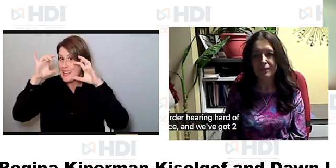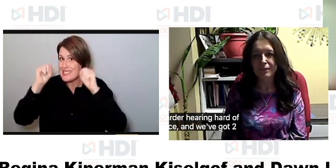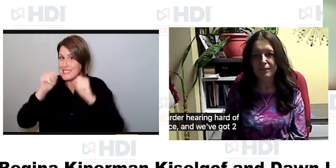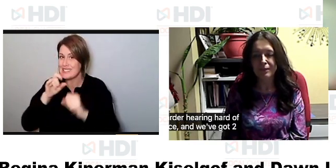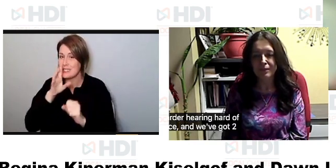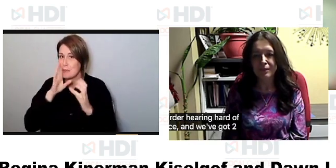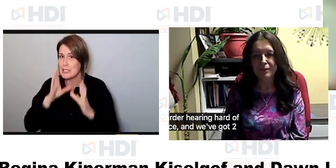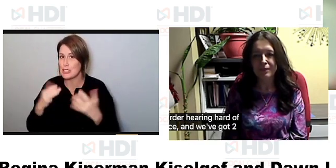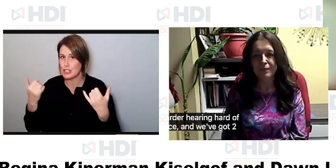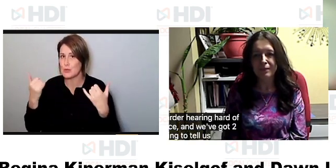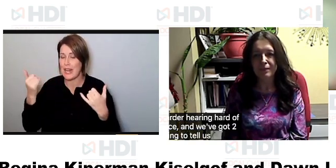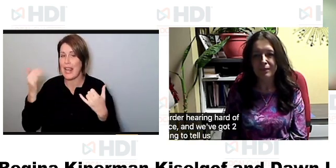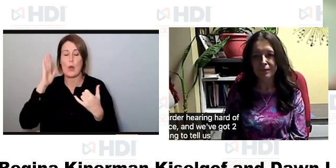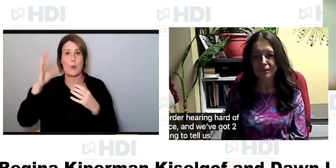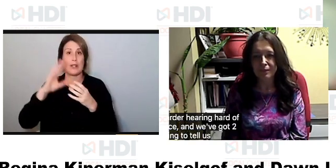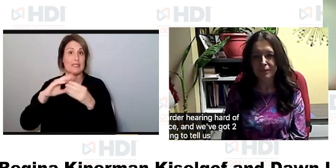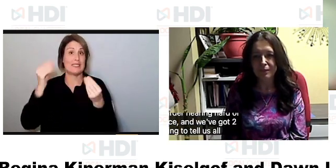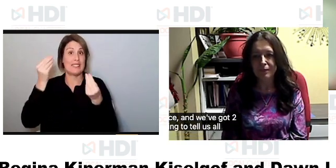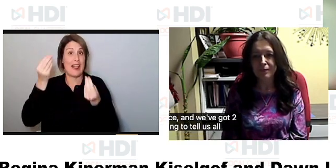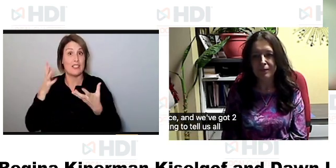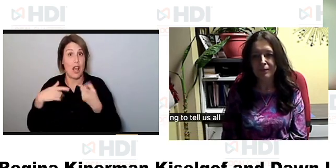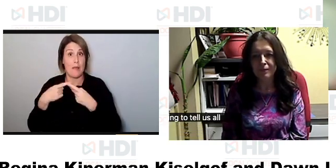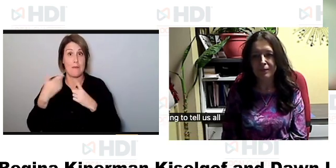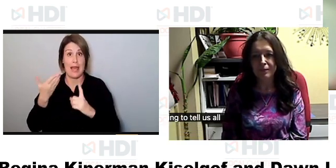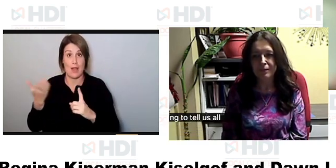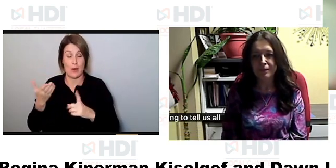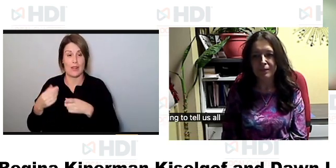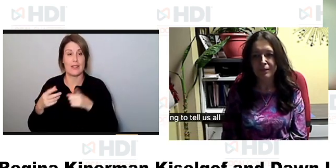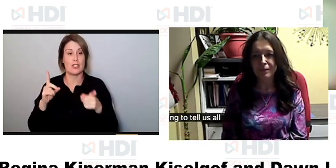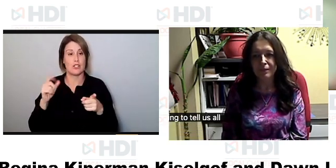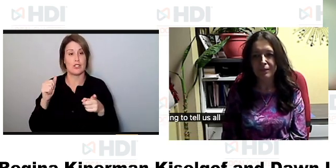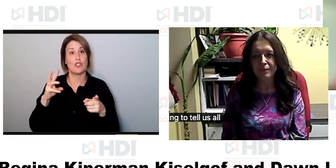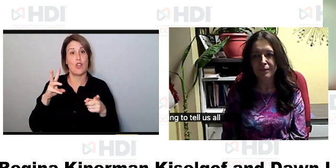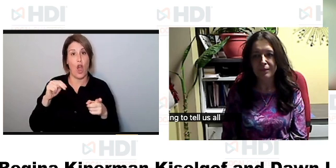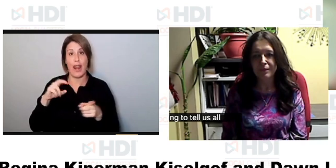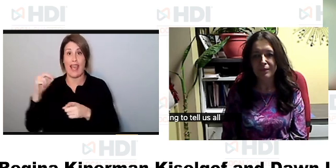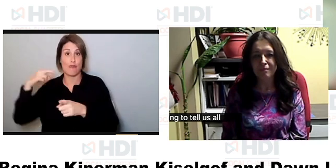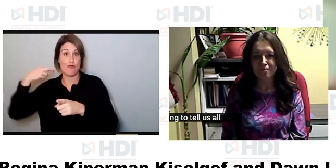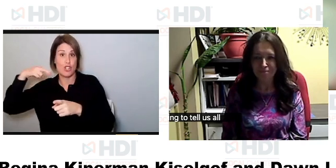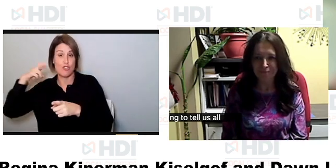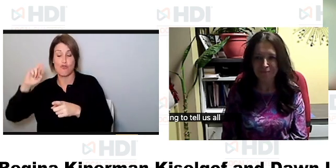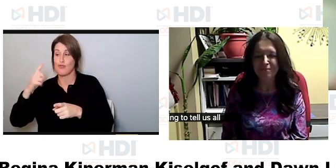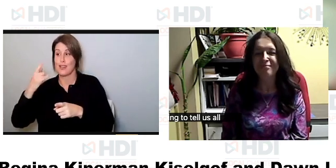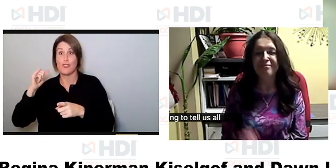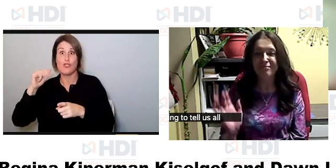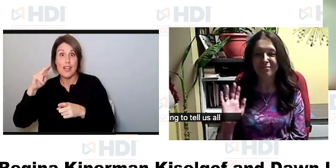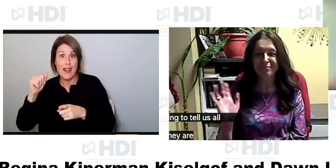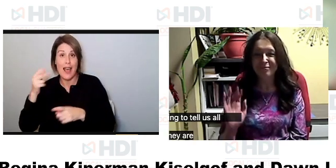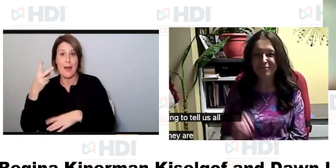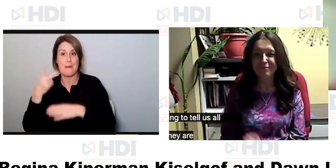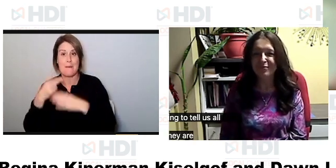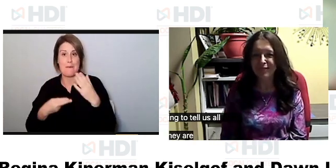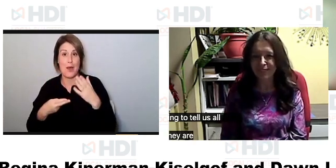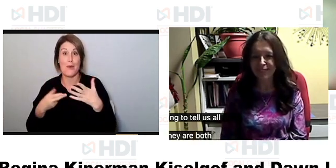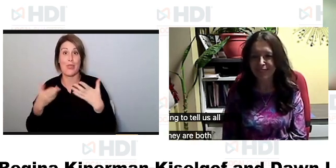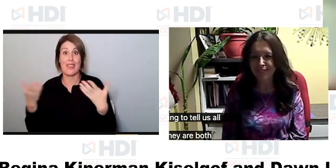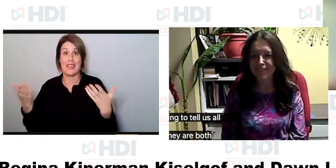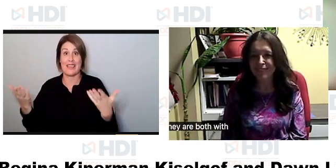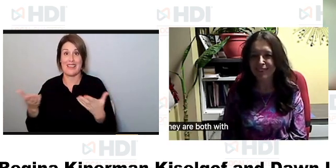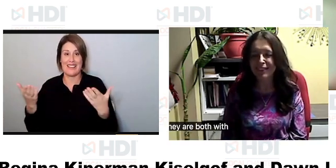who are going to tell us all about it we've got uh dawn and regina um they are both with the